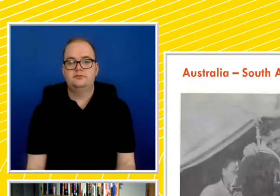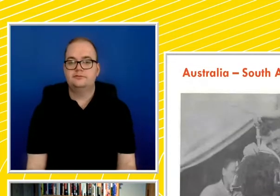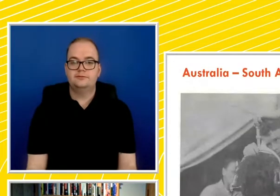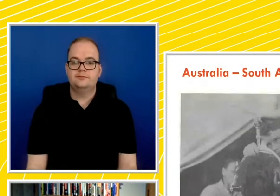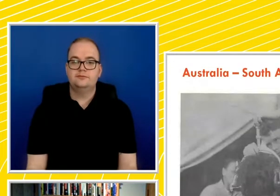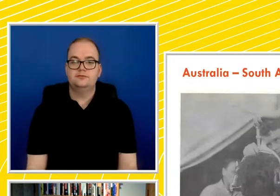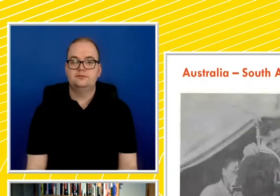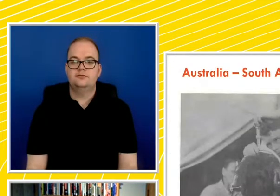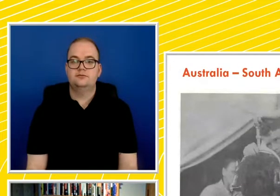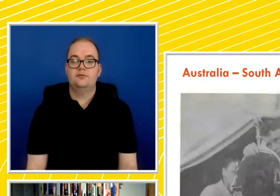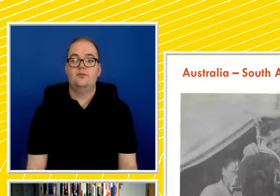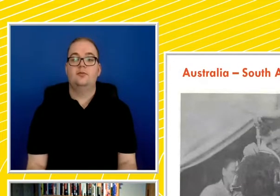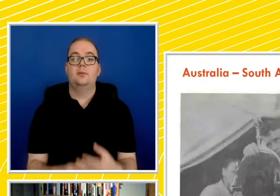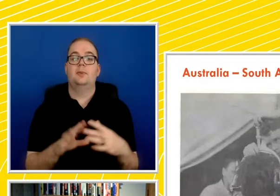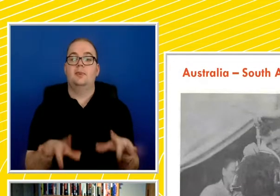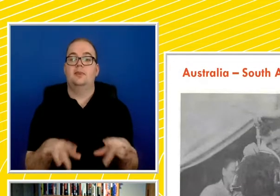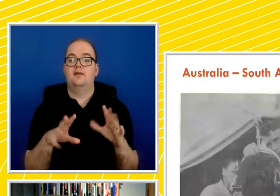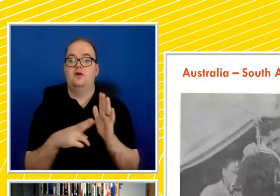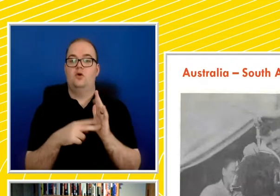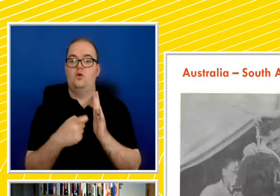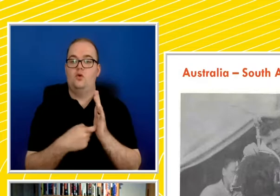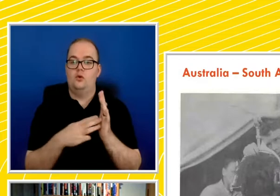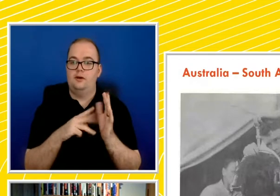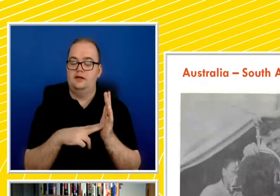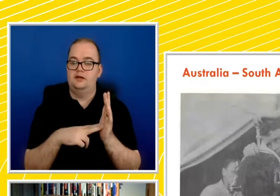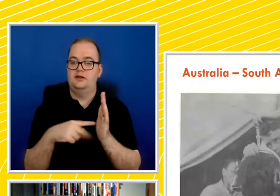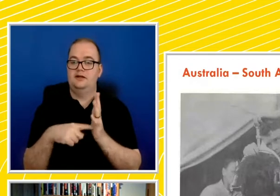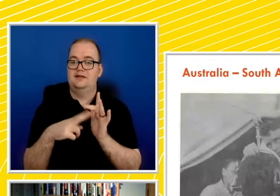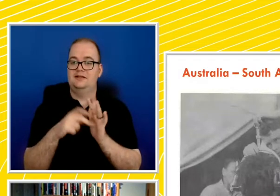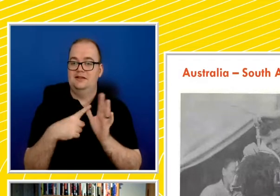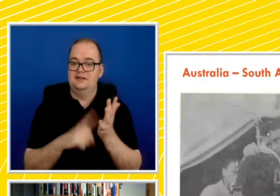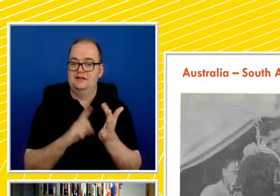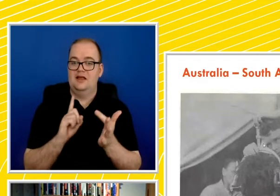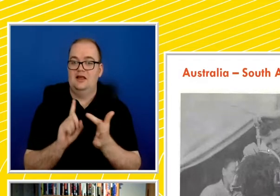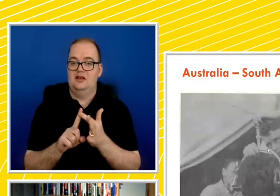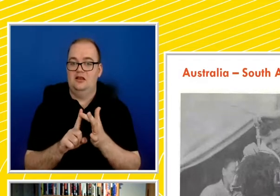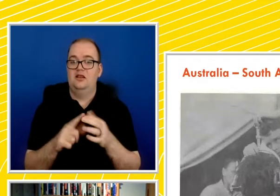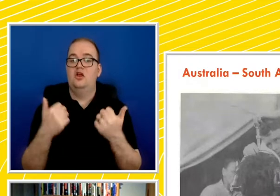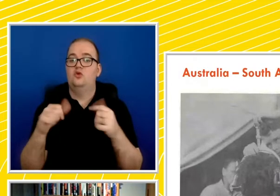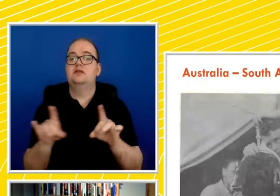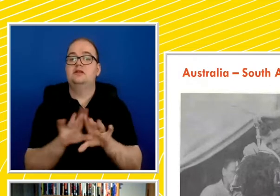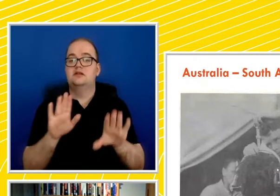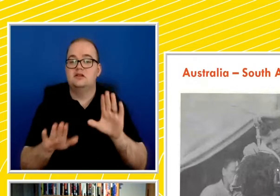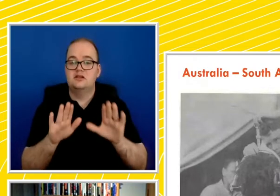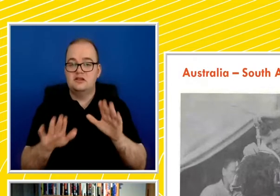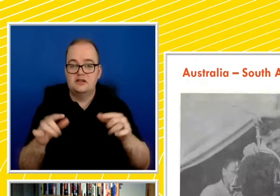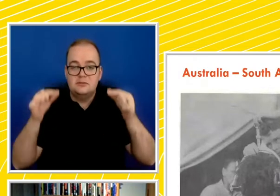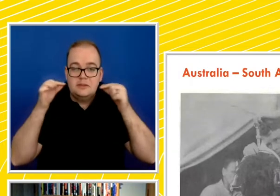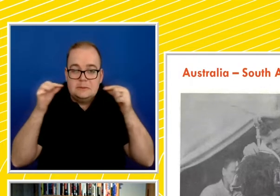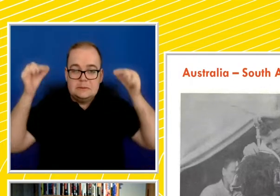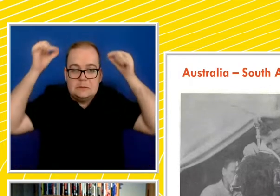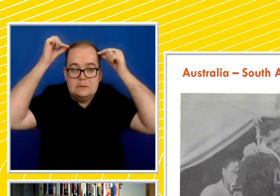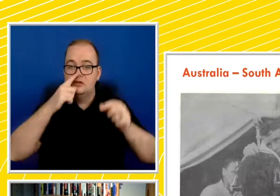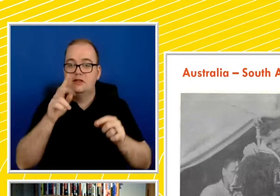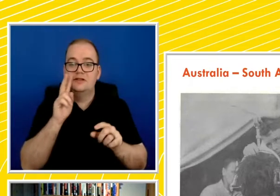And in Australia, Norman Tindale used similar, the anthropologists used similar tools. So we see here the calipers at